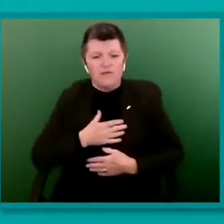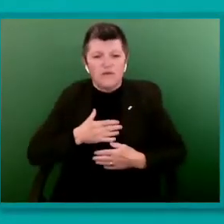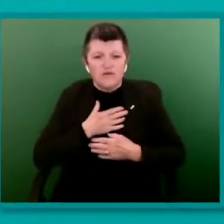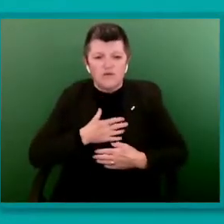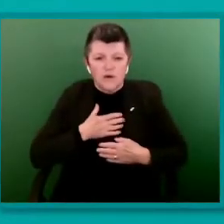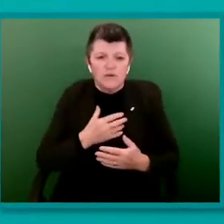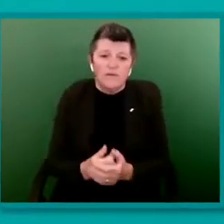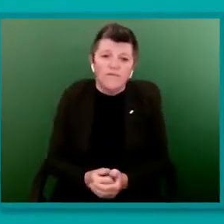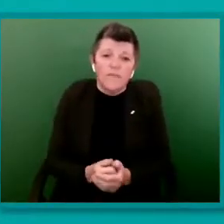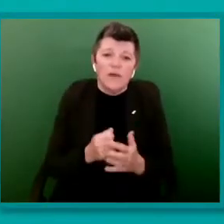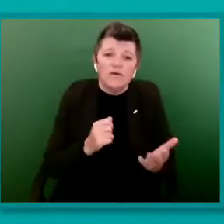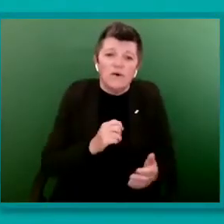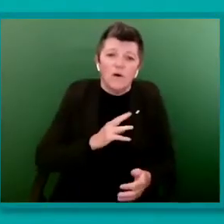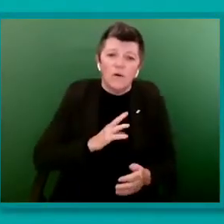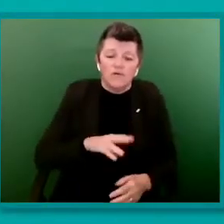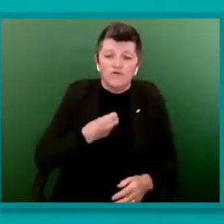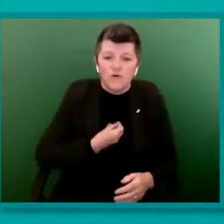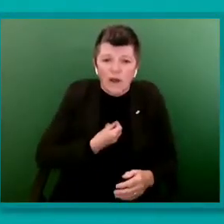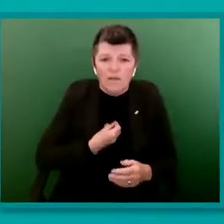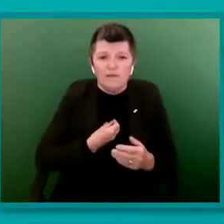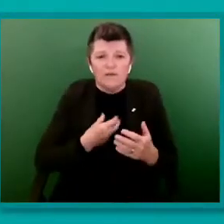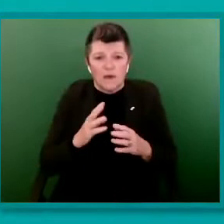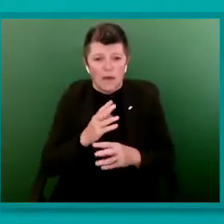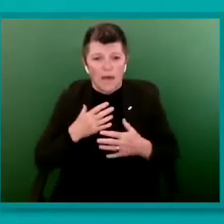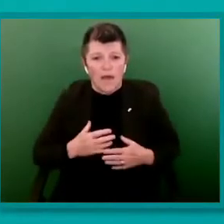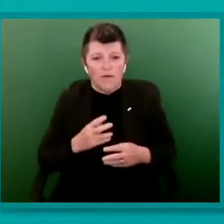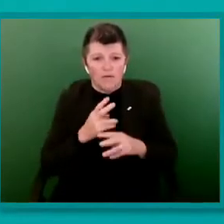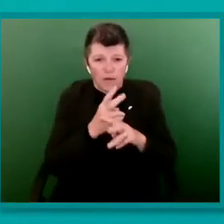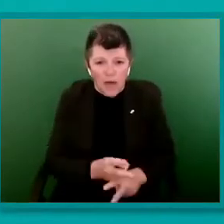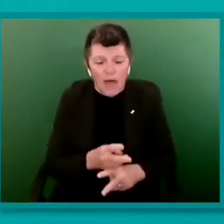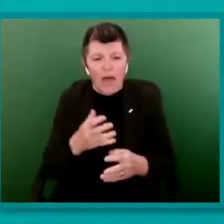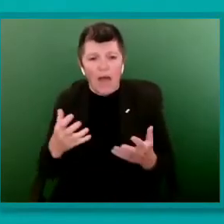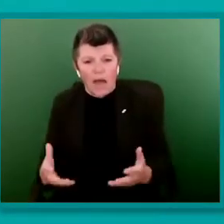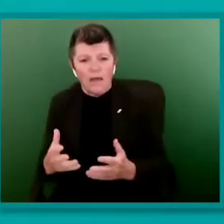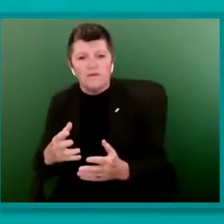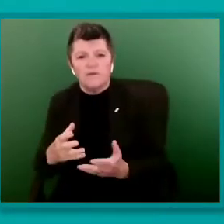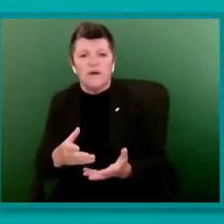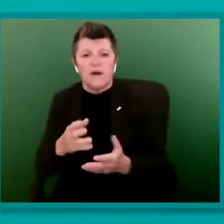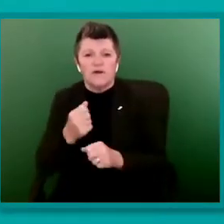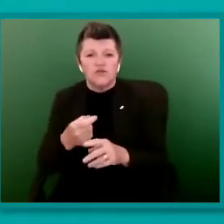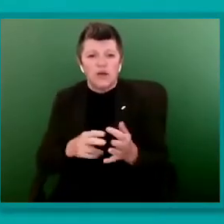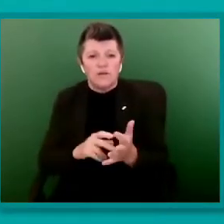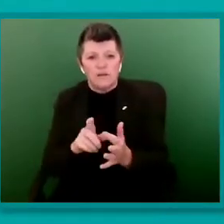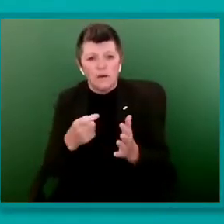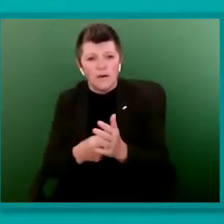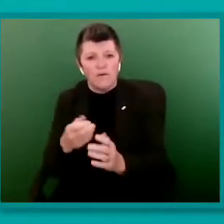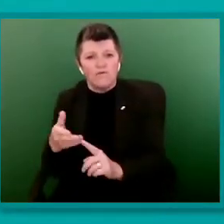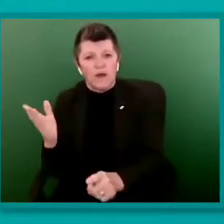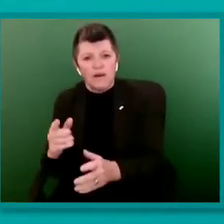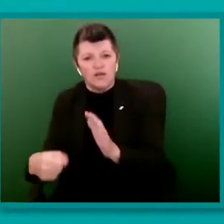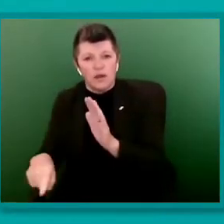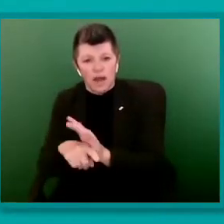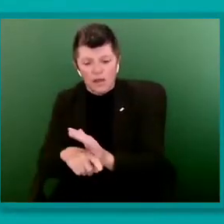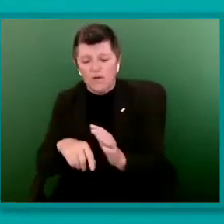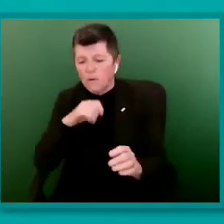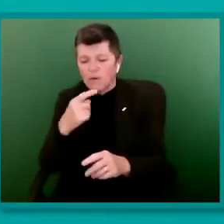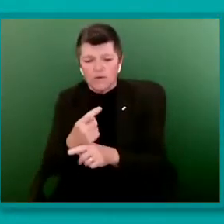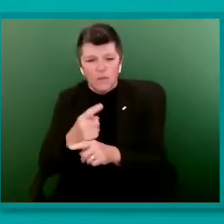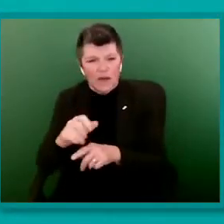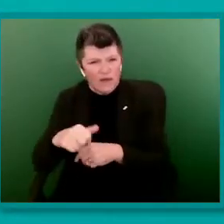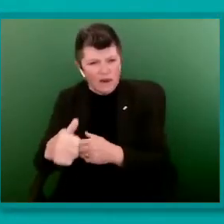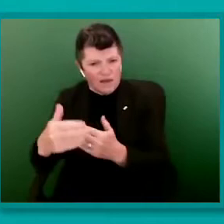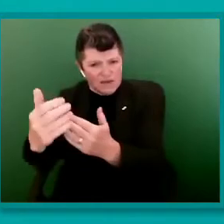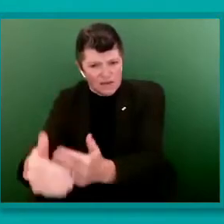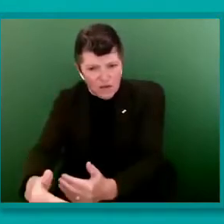Recognition Act, which I know you're coming to debate in the next session, so I won't spend too long to save pre-empting that discussion,